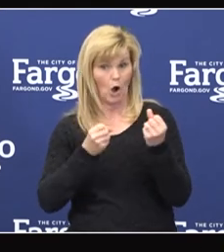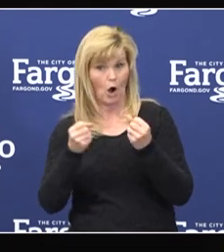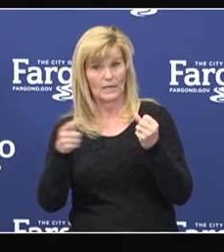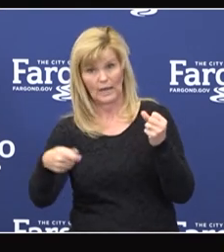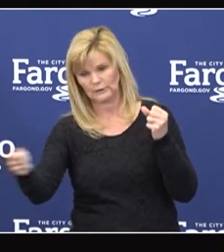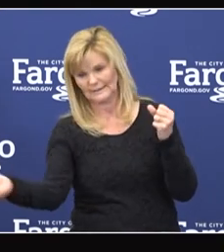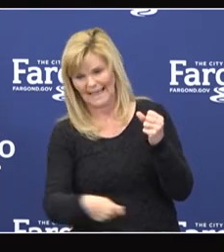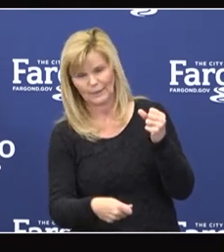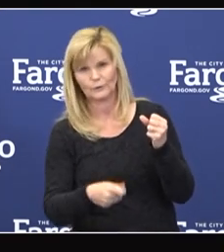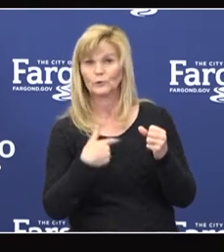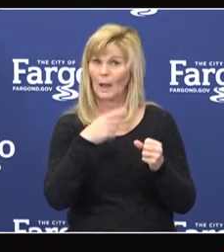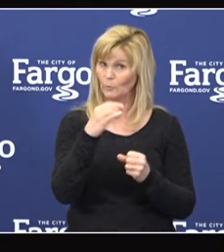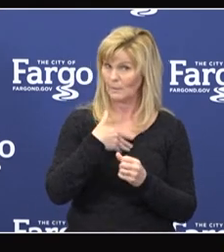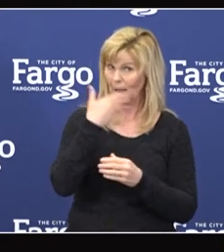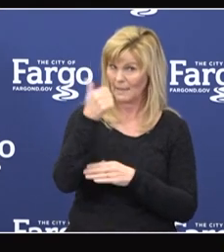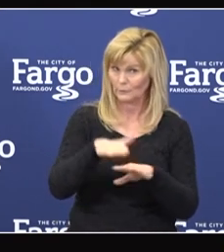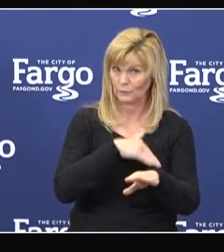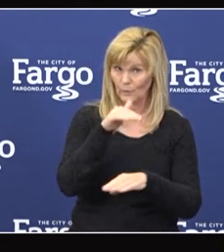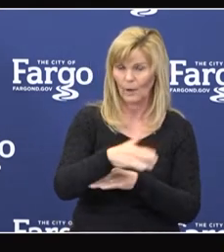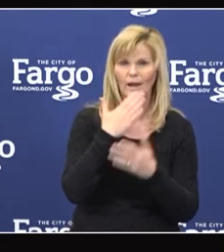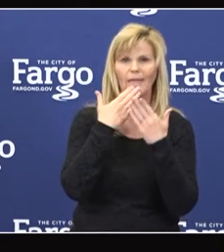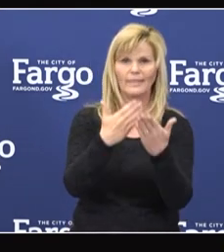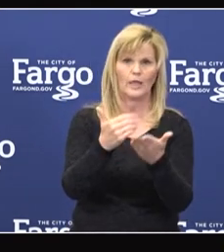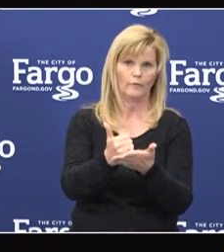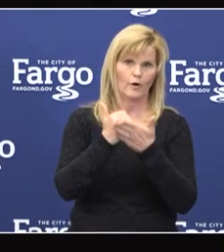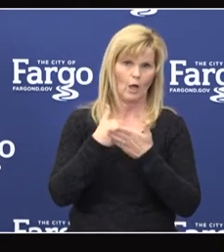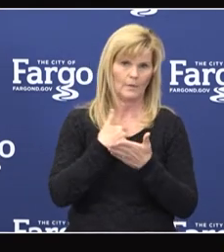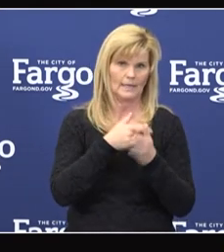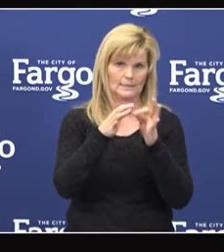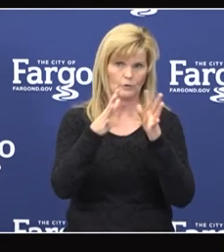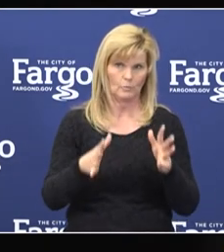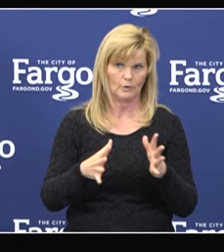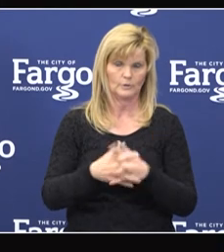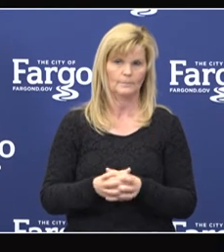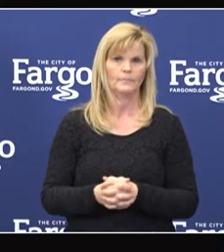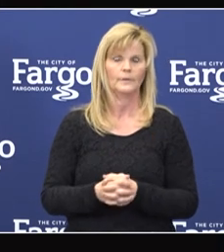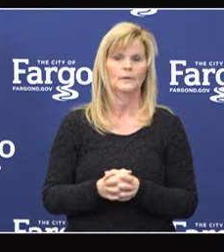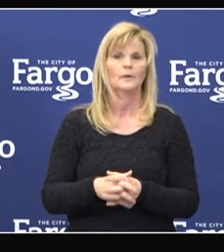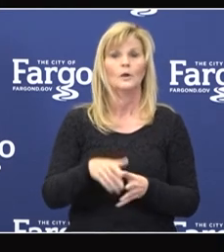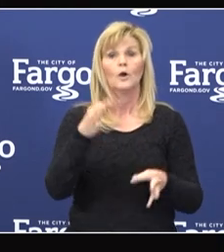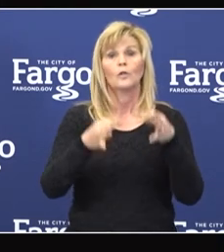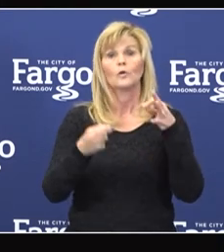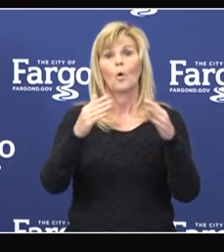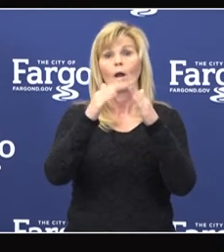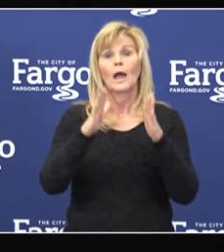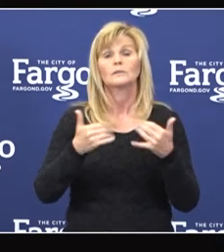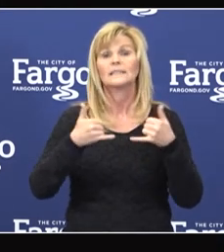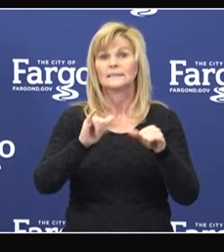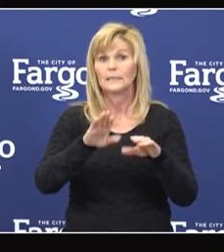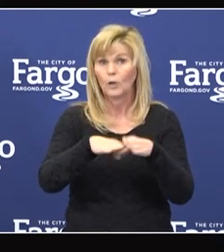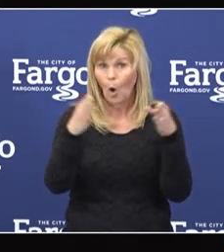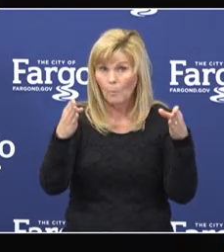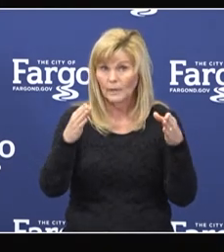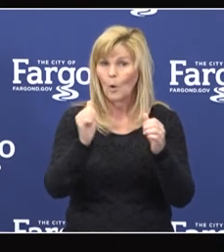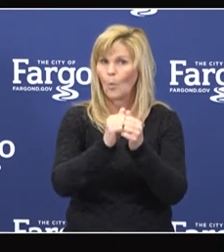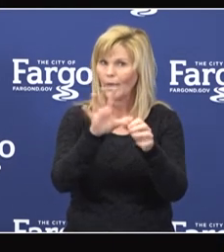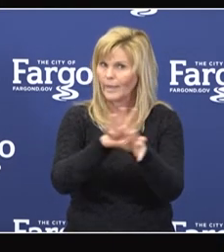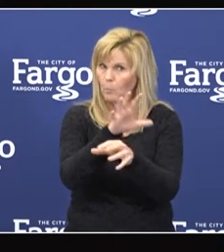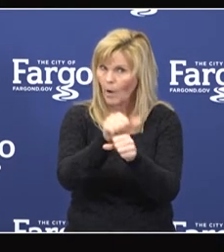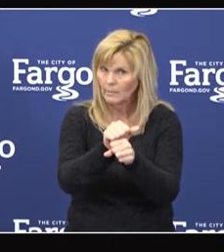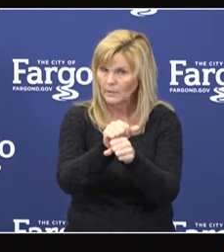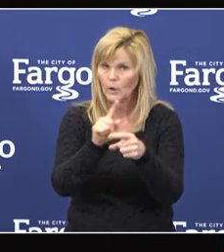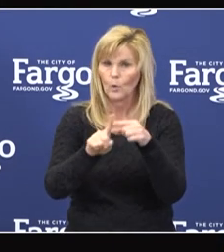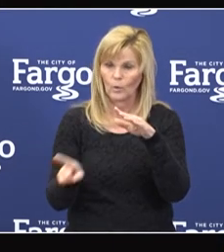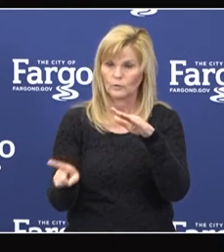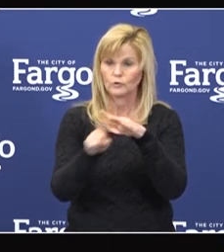best. Thank you for helping us. The Courthouse. The Courthouse is still open by appointment only. When you arrive at the Courthouse, there